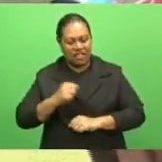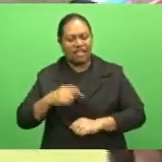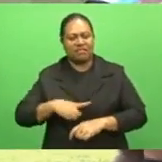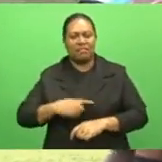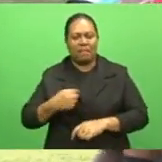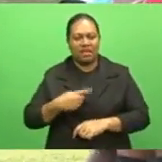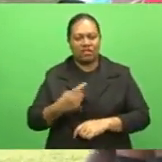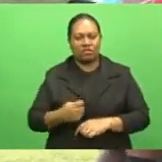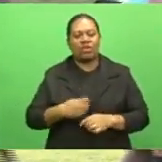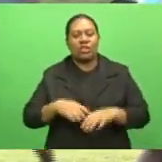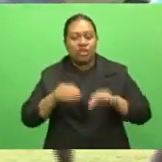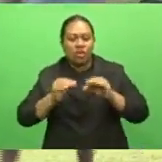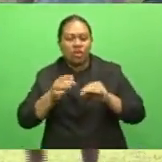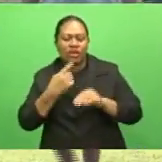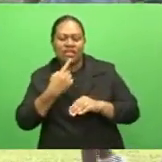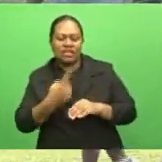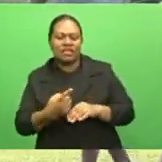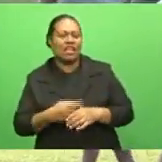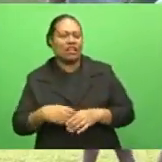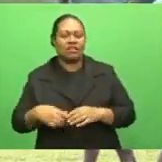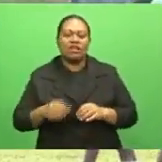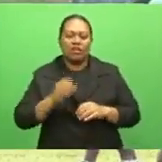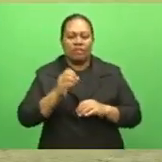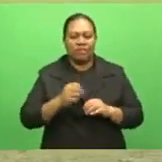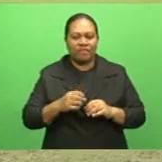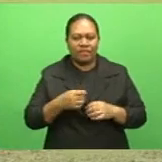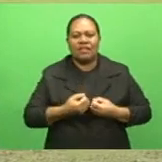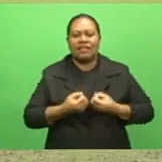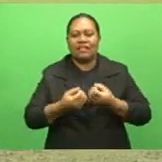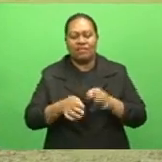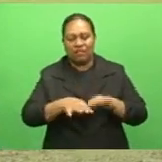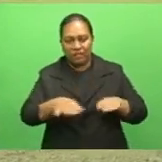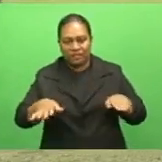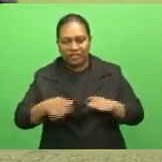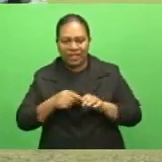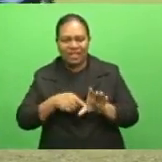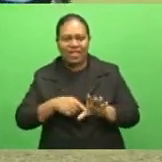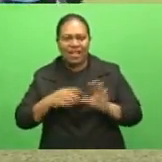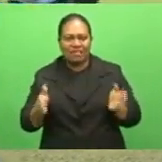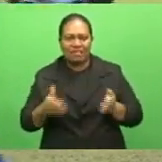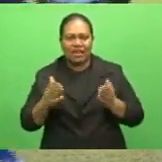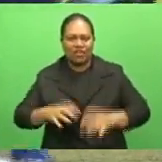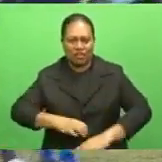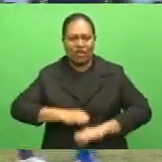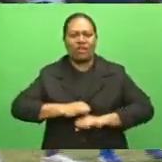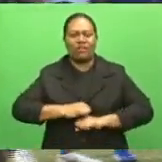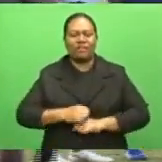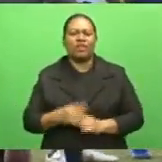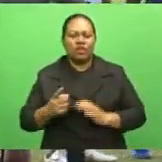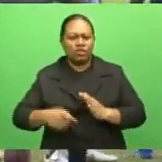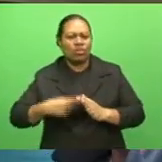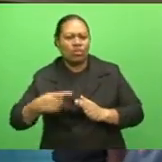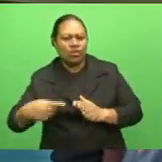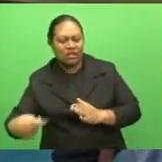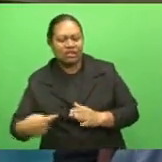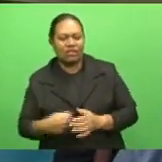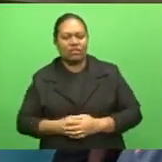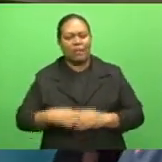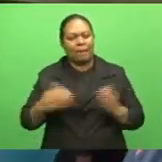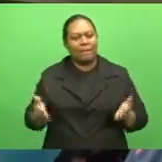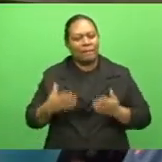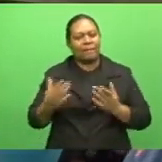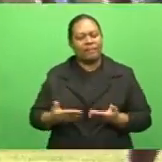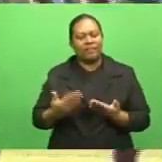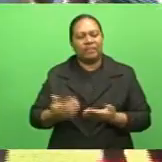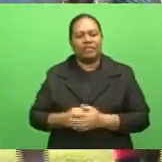is what the coach is placing on the younger players when they take the field against Nemosi. It's a challenge for us to keep leading players. But we'll take them,